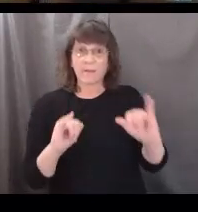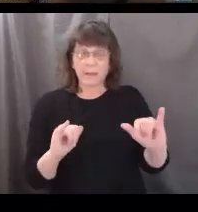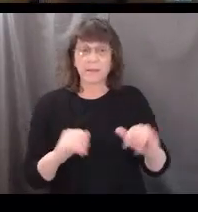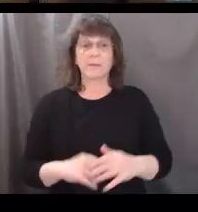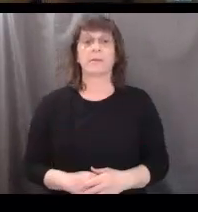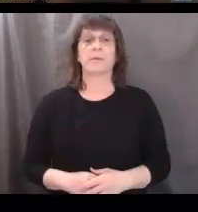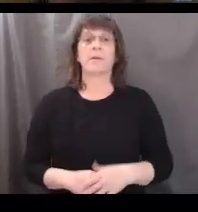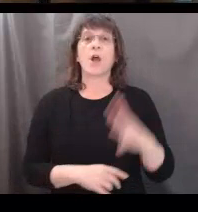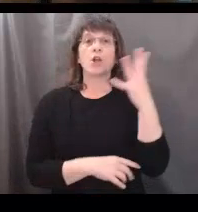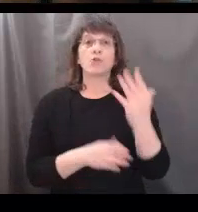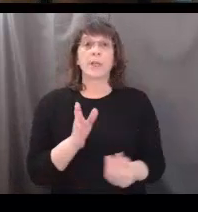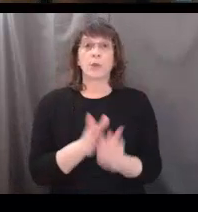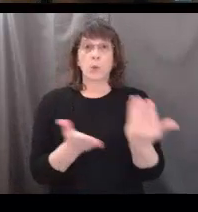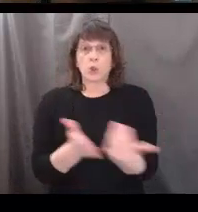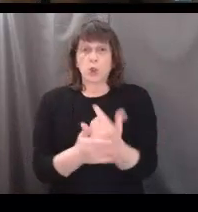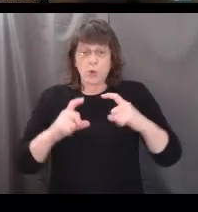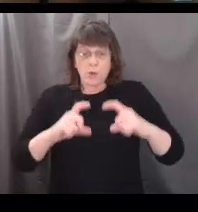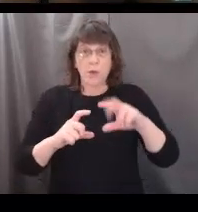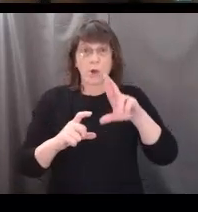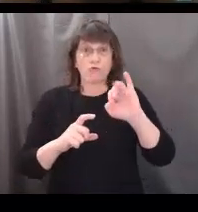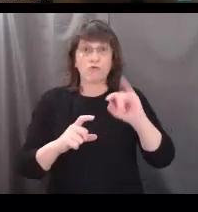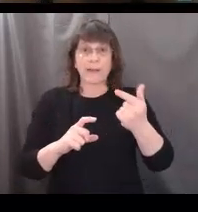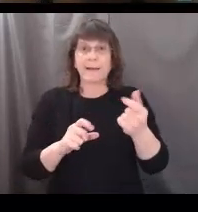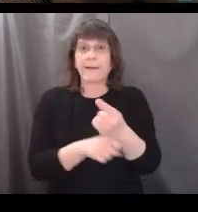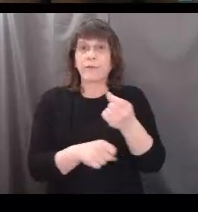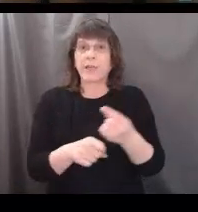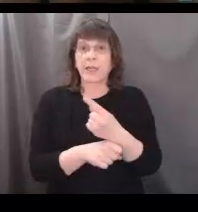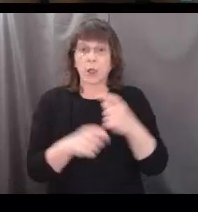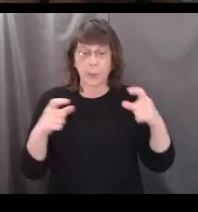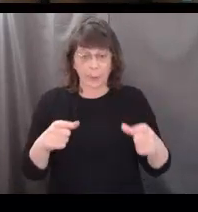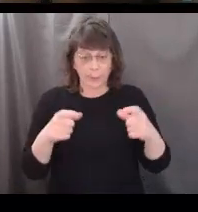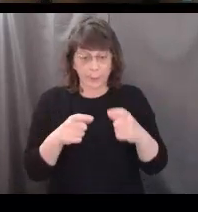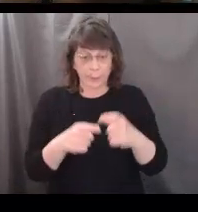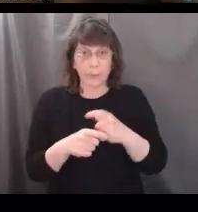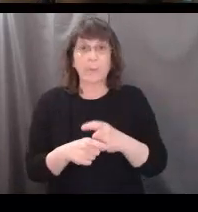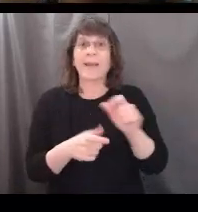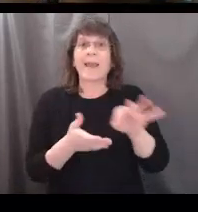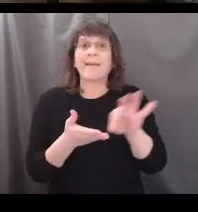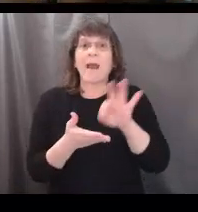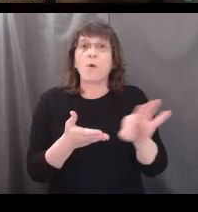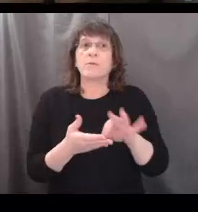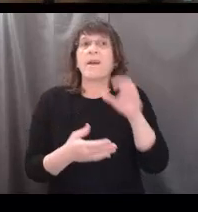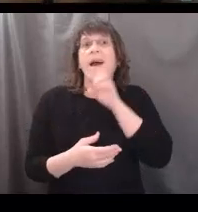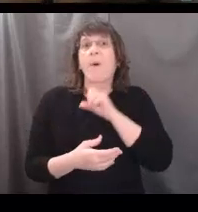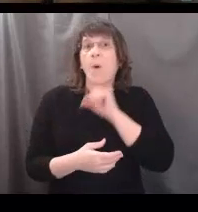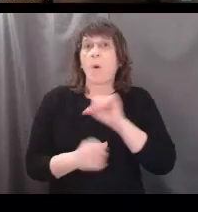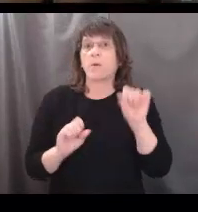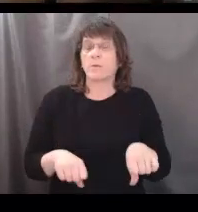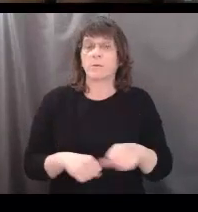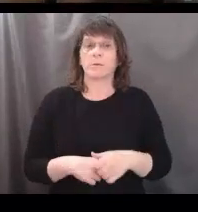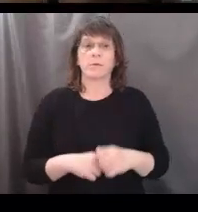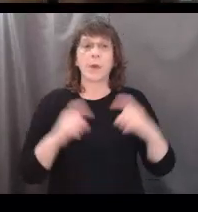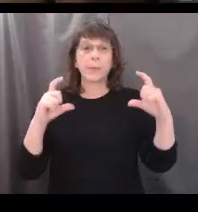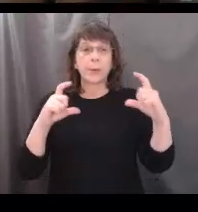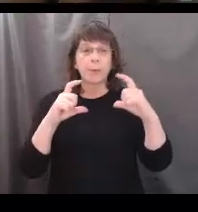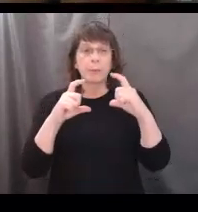A tree grows a new ring each year, so by counting the rings, we can estimate the length of its life. The rings generally